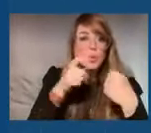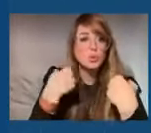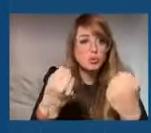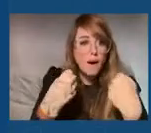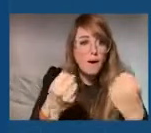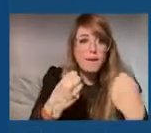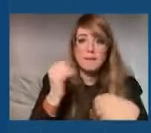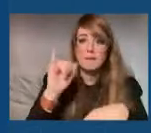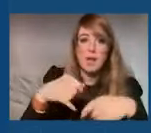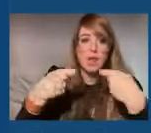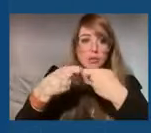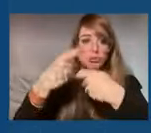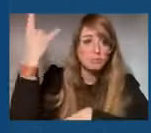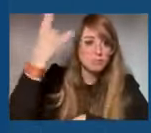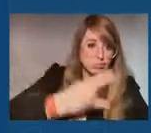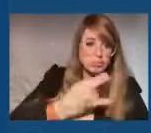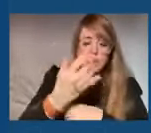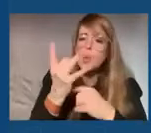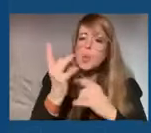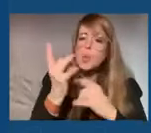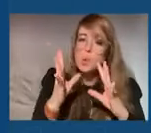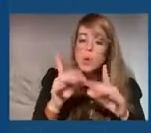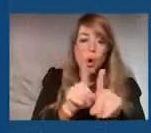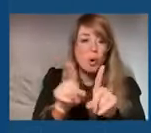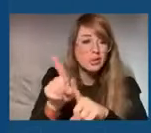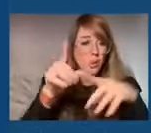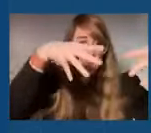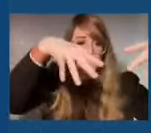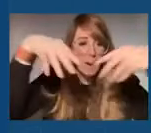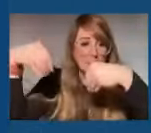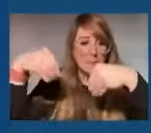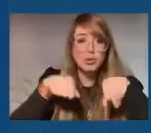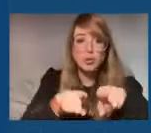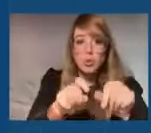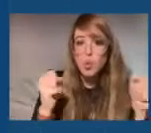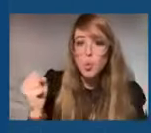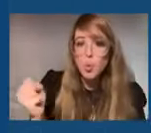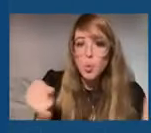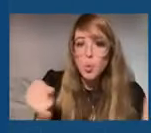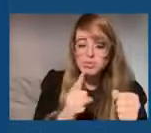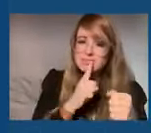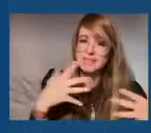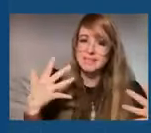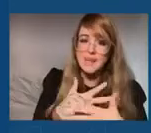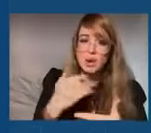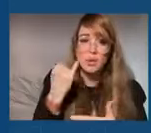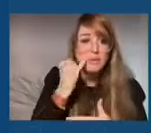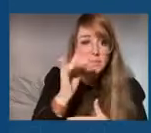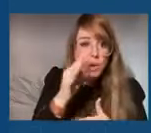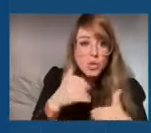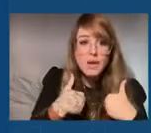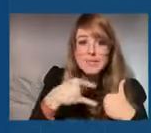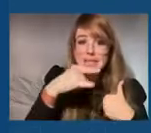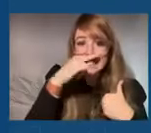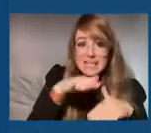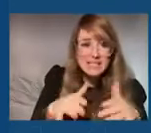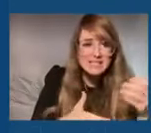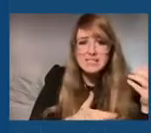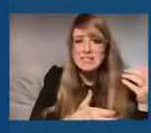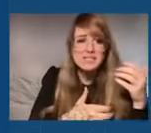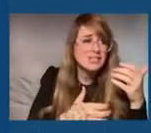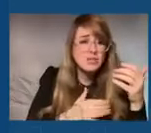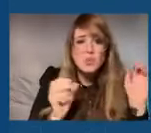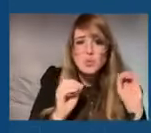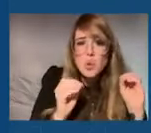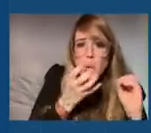keeping, you know, shutting down power. And when it's this bitter cold, the scariest thing for a mom with little kids, as happened to me, is to be sitting there with no heat